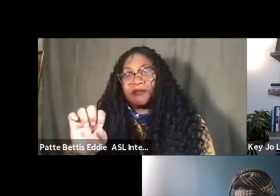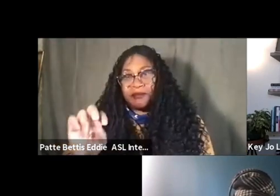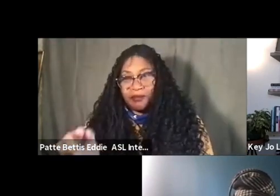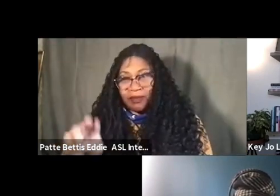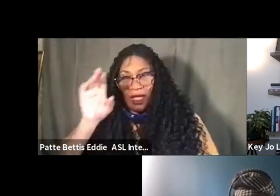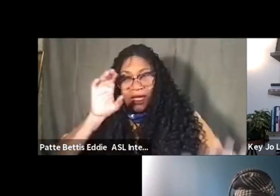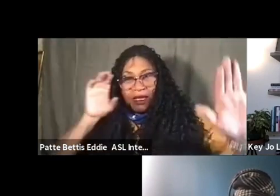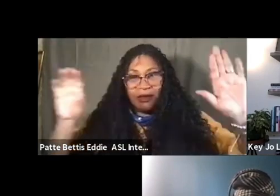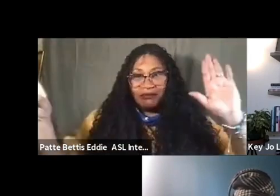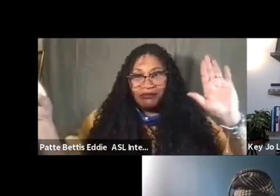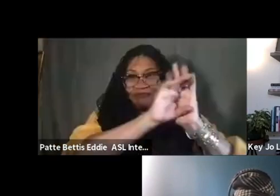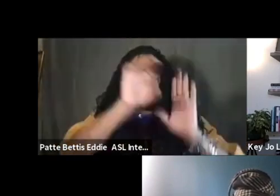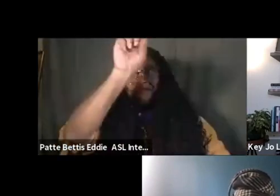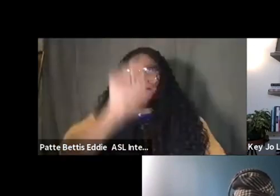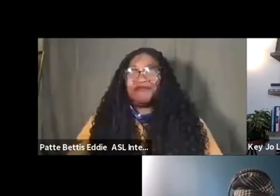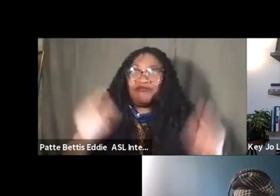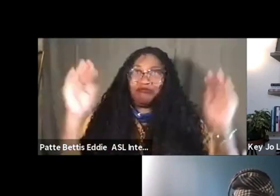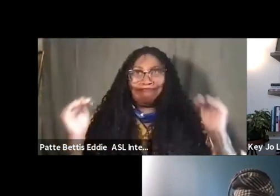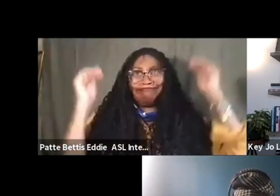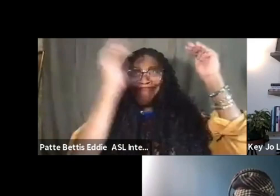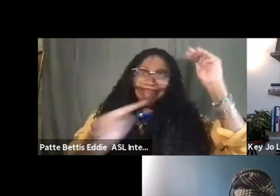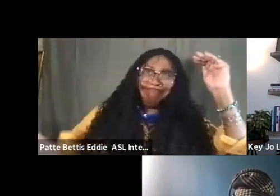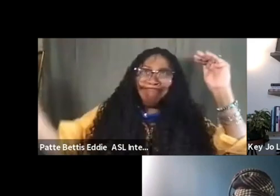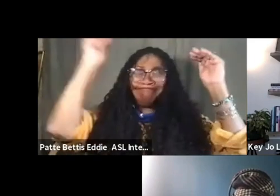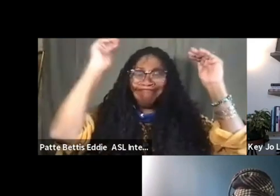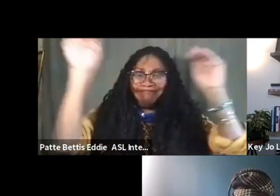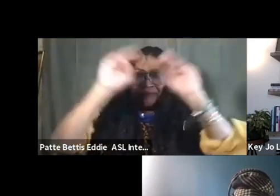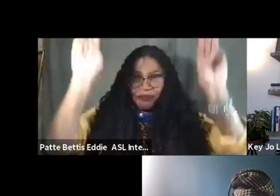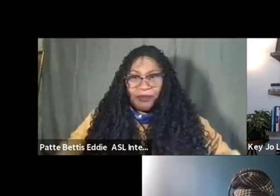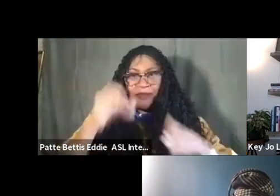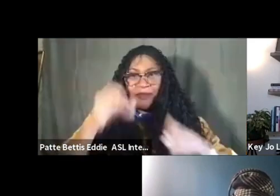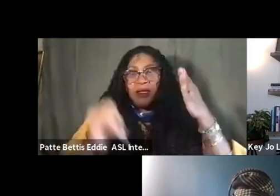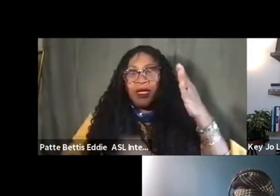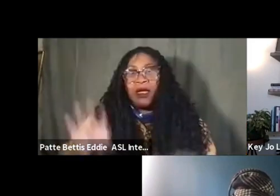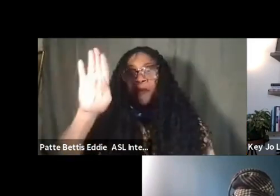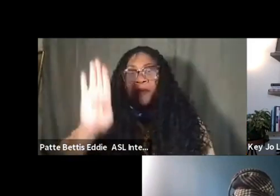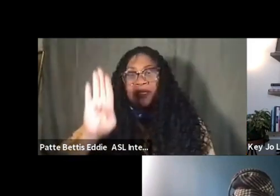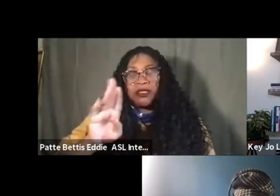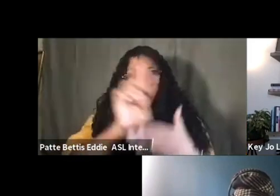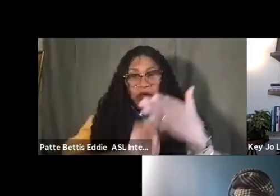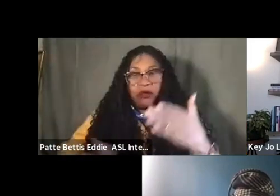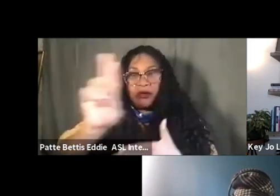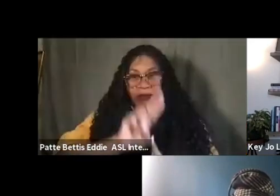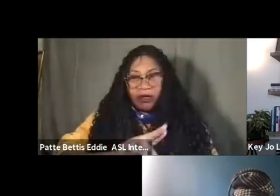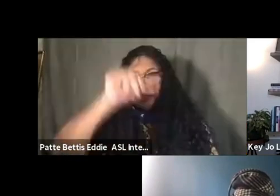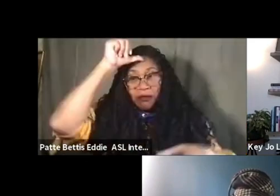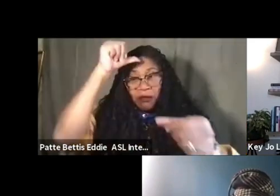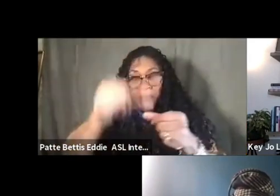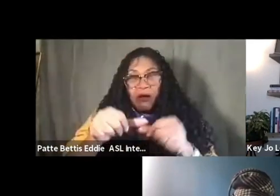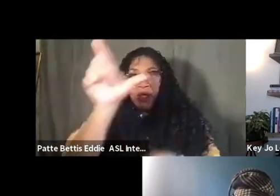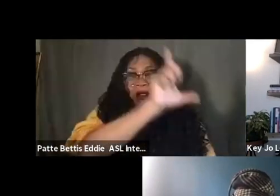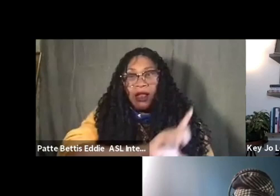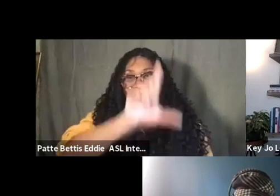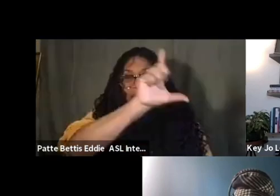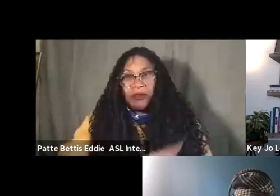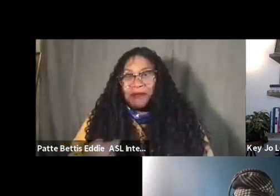the High Museum of Art Art and Boston University Memorial Library, a commission and a multimedia